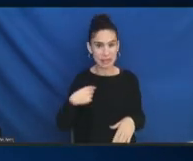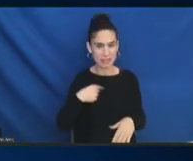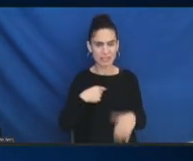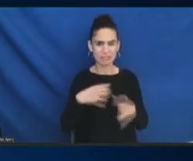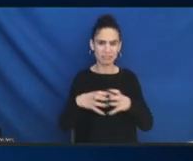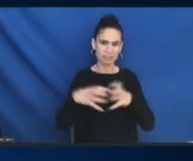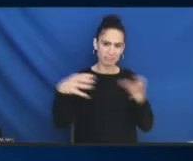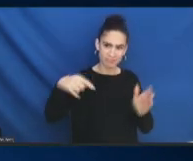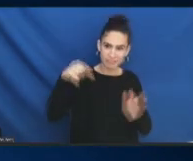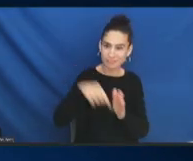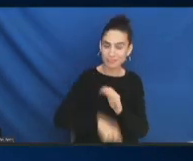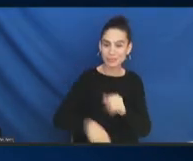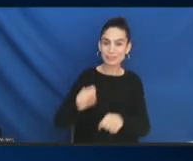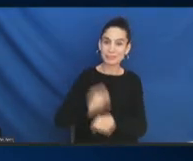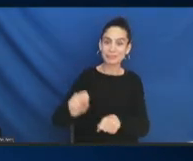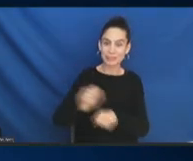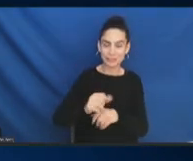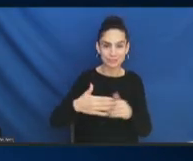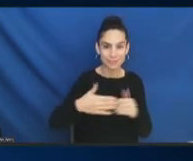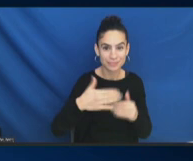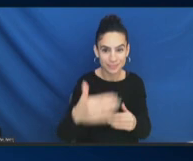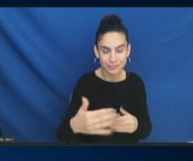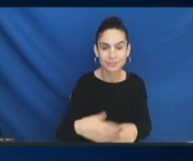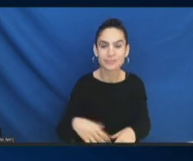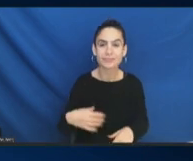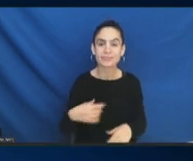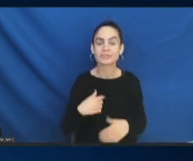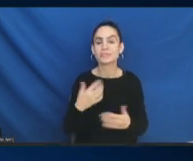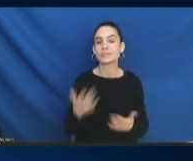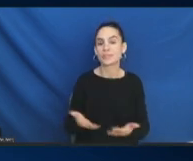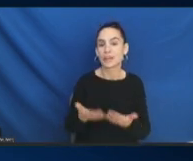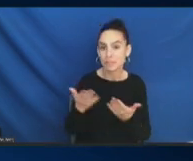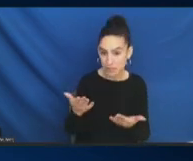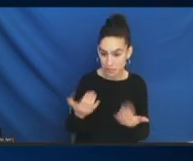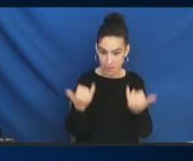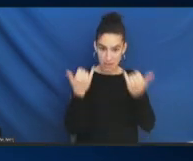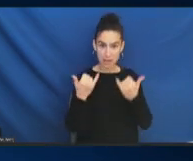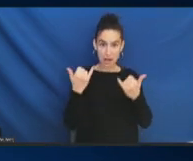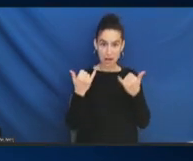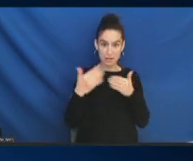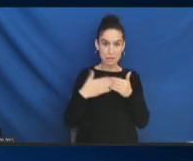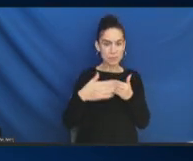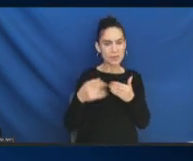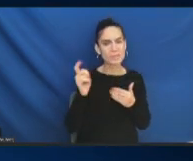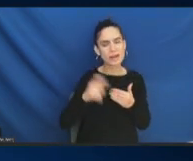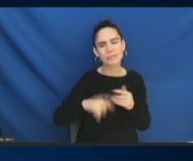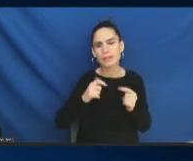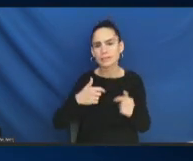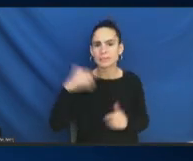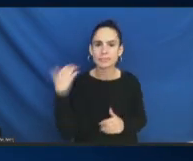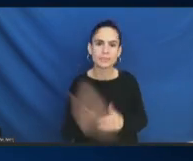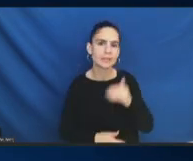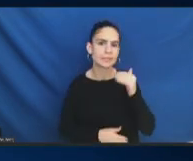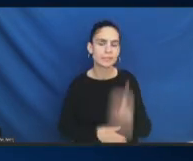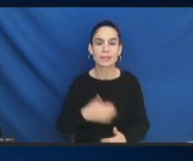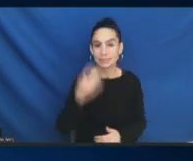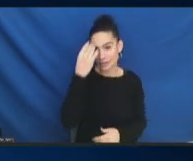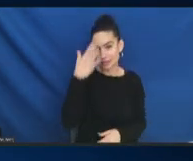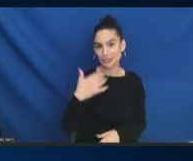move forward from here is we need really quickly, I know we're, I'm sorry we're into our break, but we just need to get going, keep going.